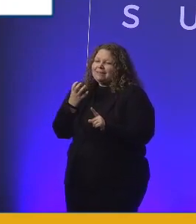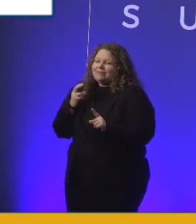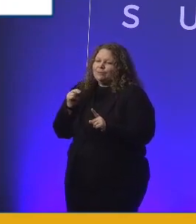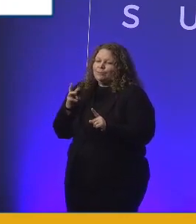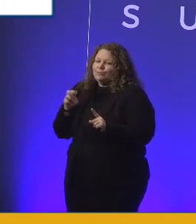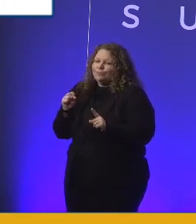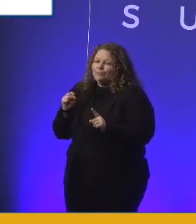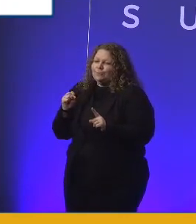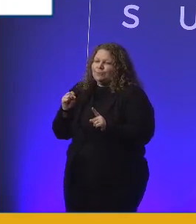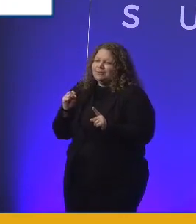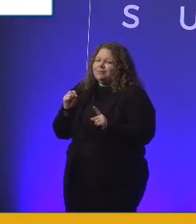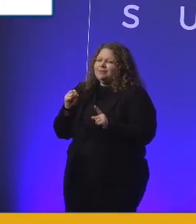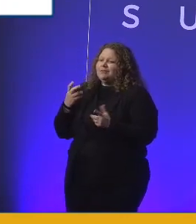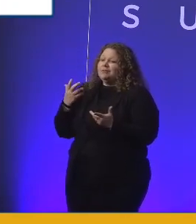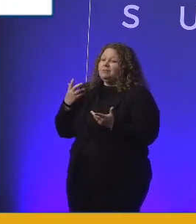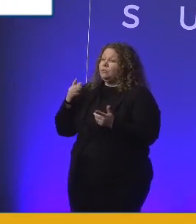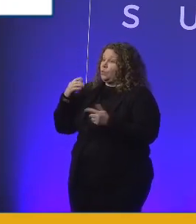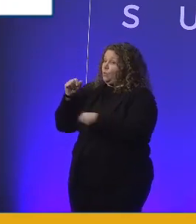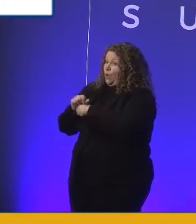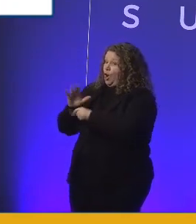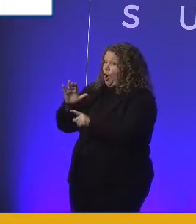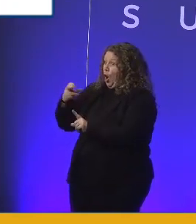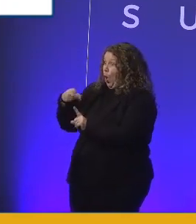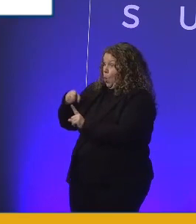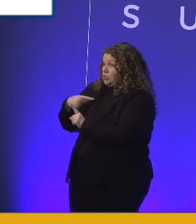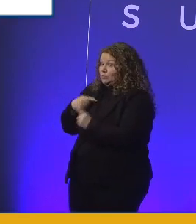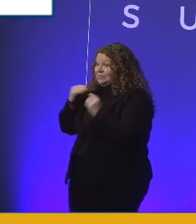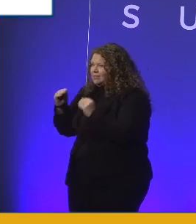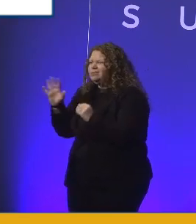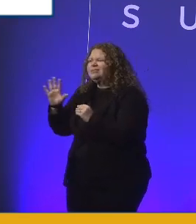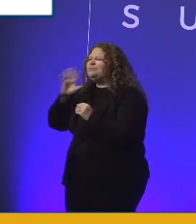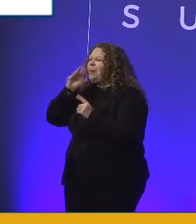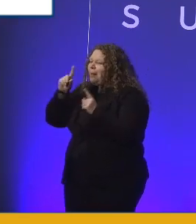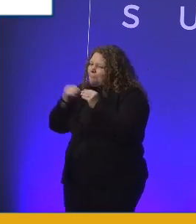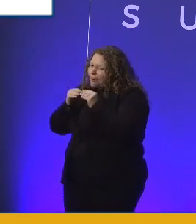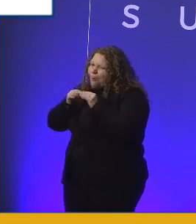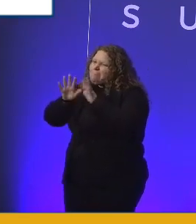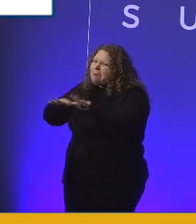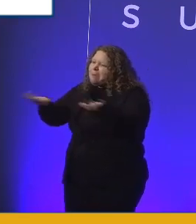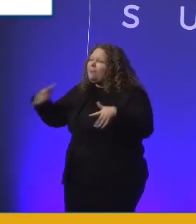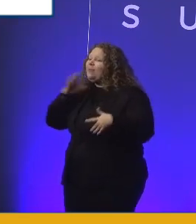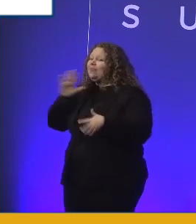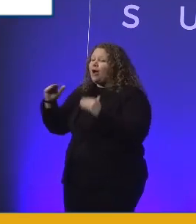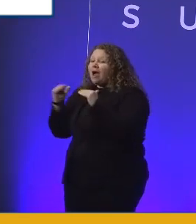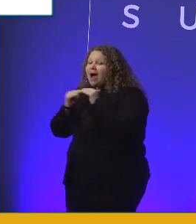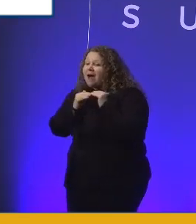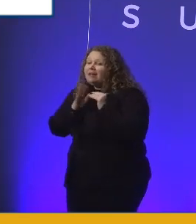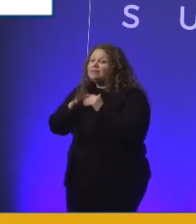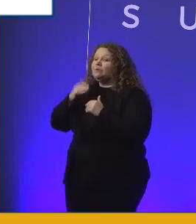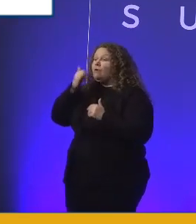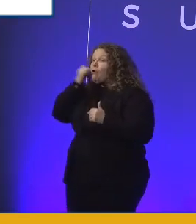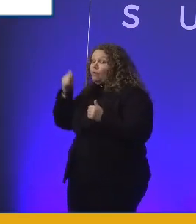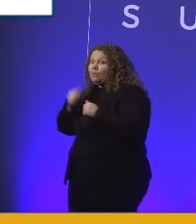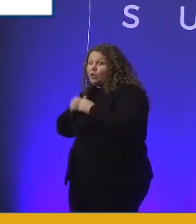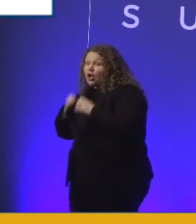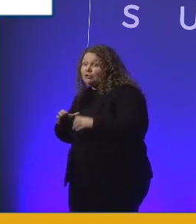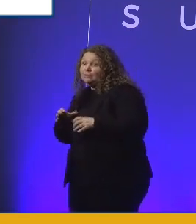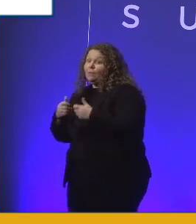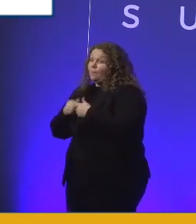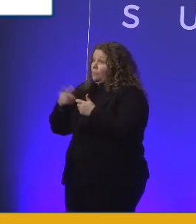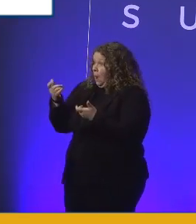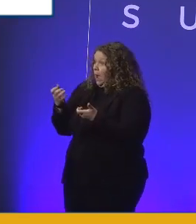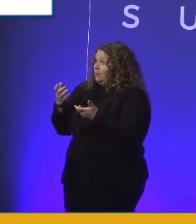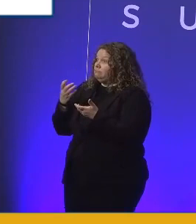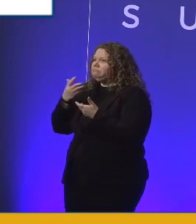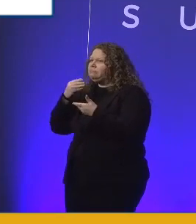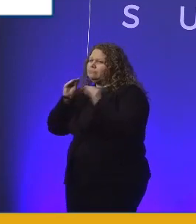work coaches. We'll be supporting colleagues who talk to our customers on the phone, maybe about retirement benefits, maybe